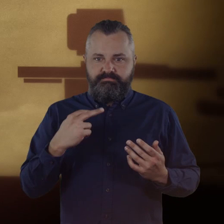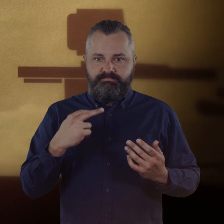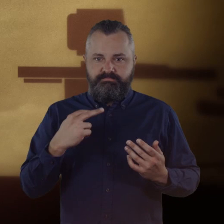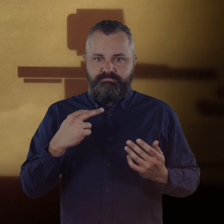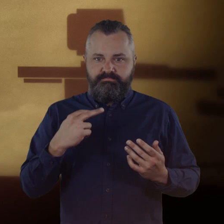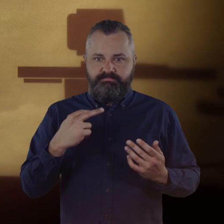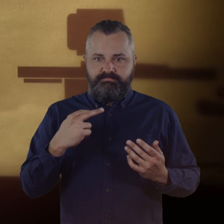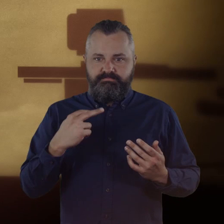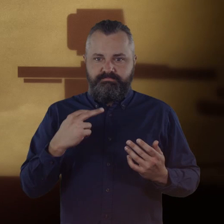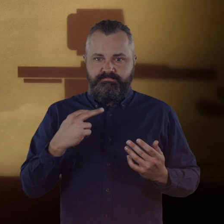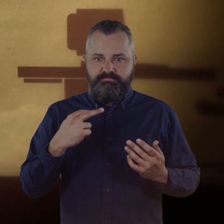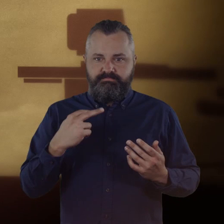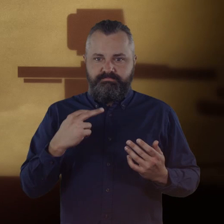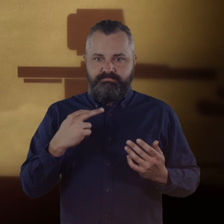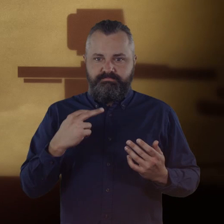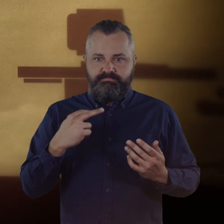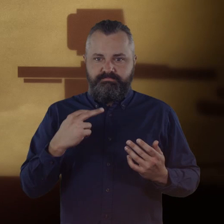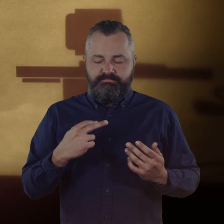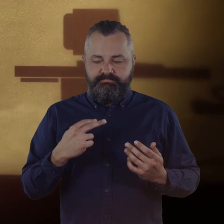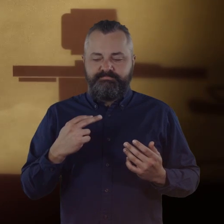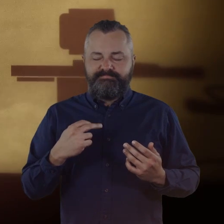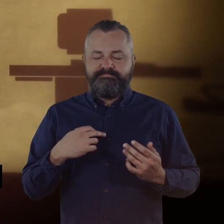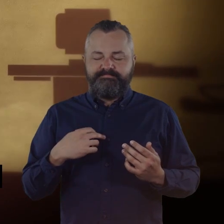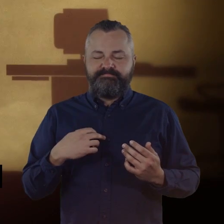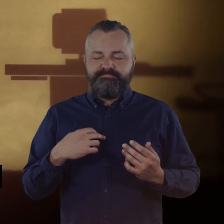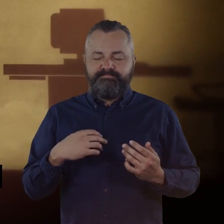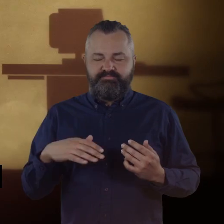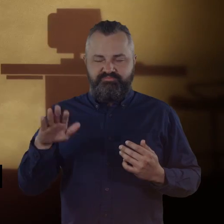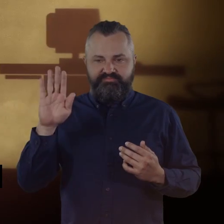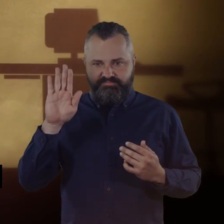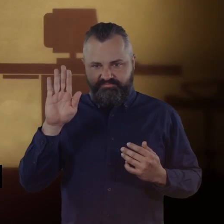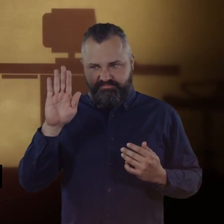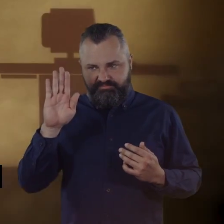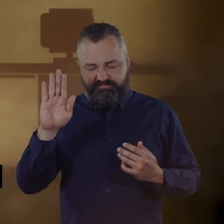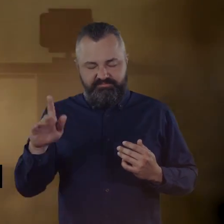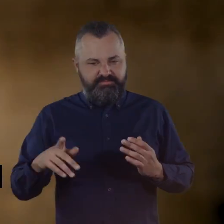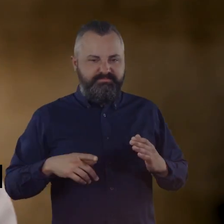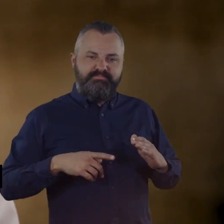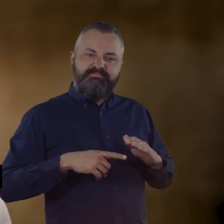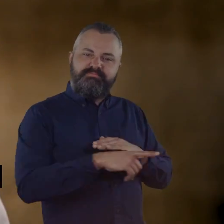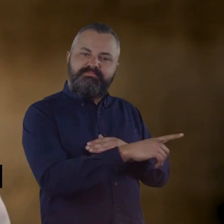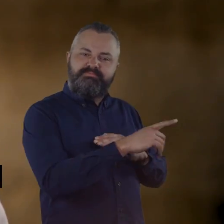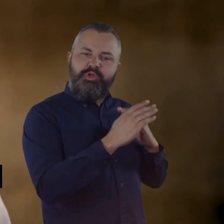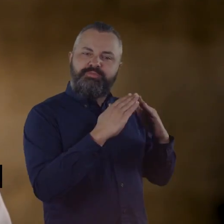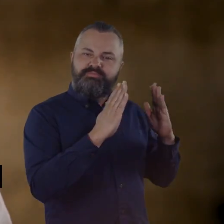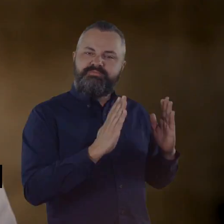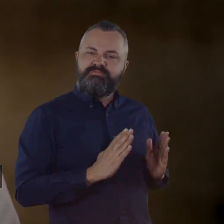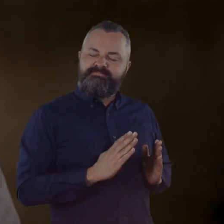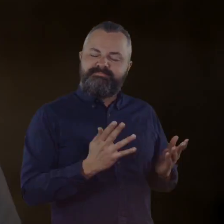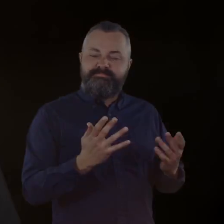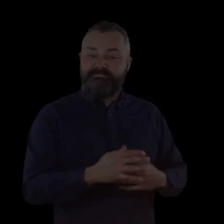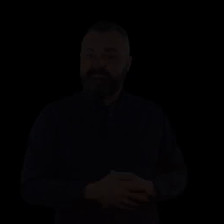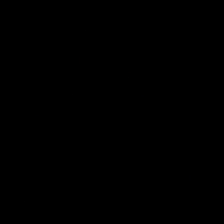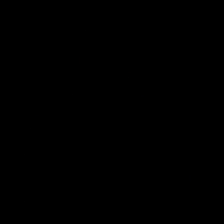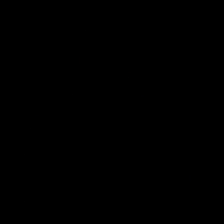raises a hand and steps back from the door. I was like, thank you, and turned back and went home, yeah.